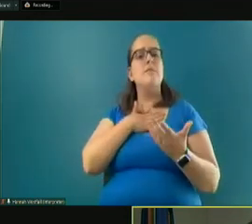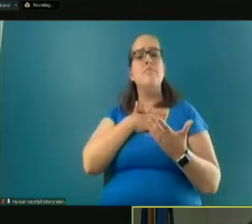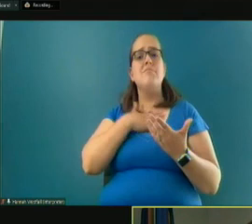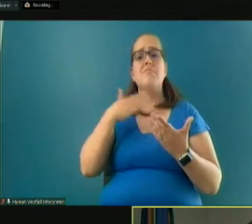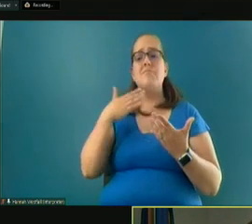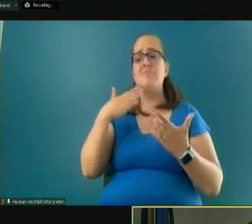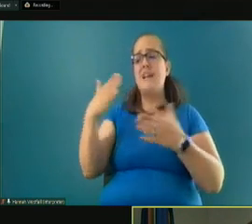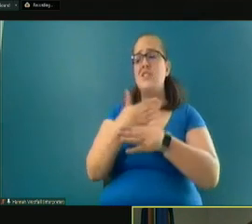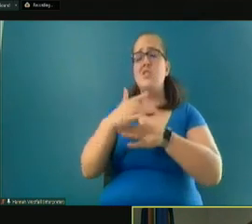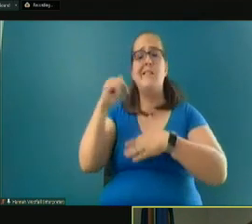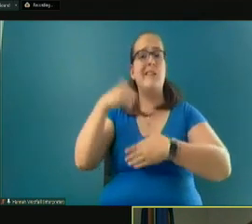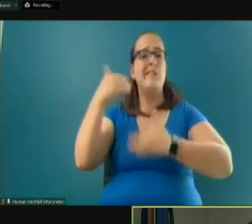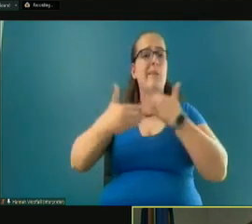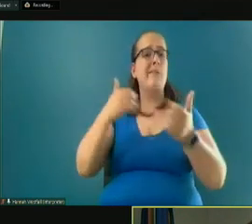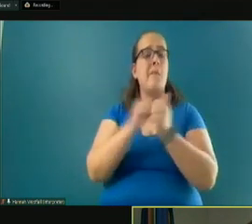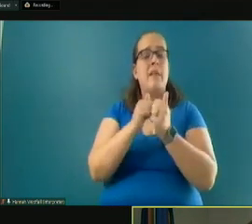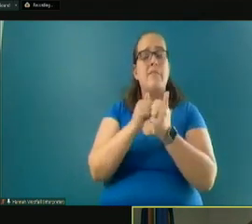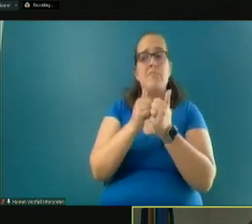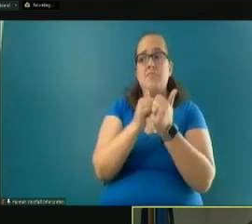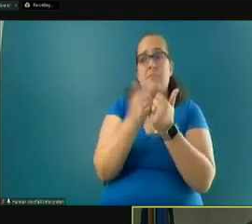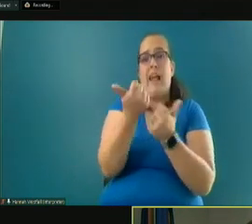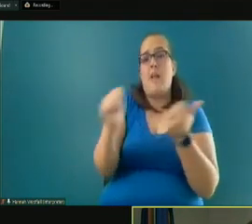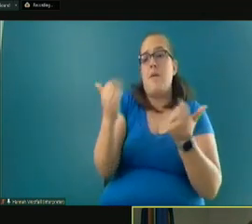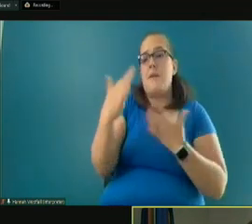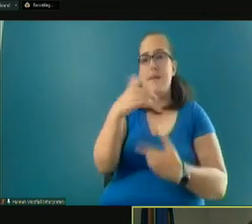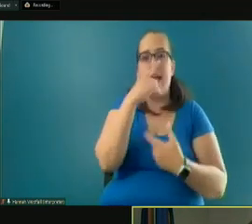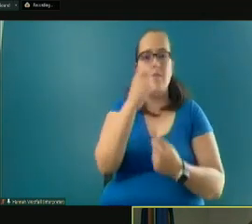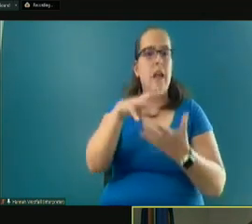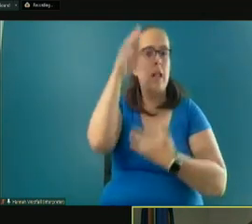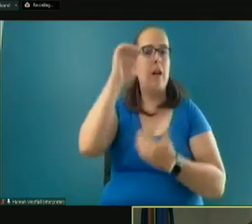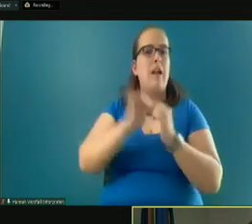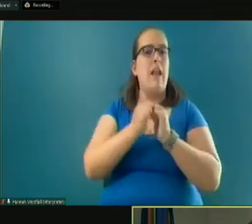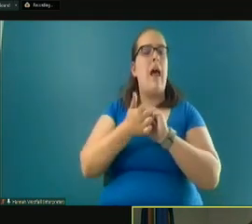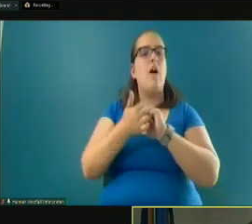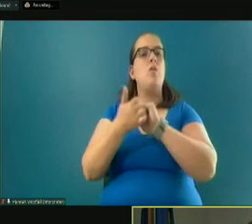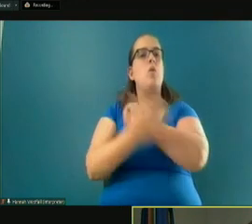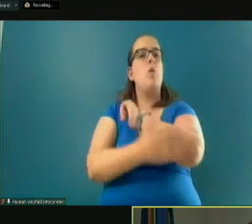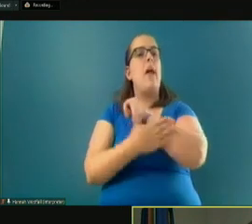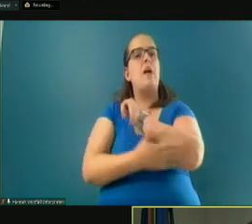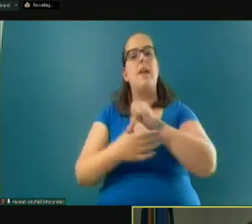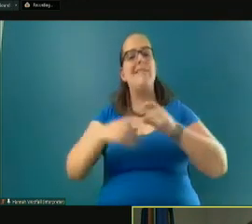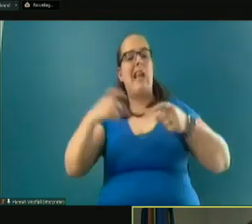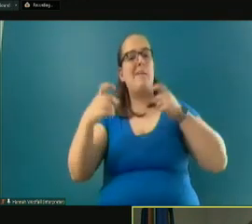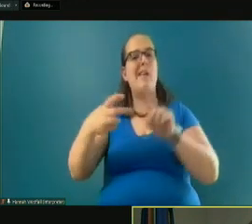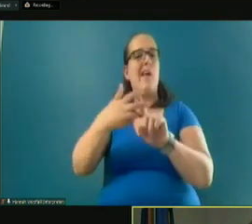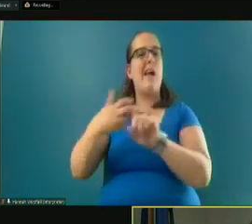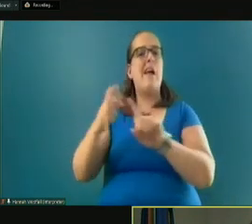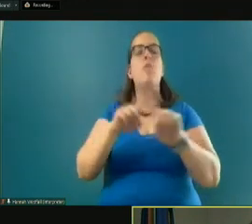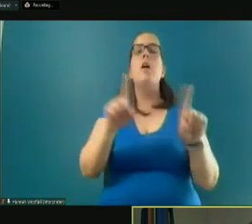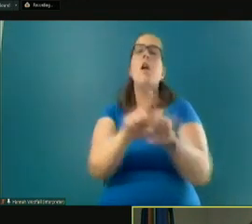process with whoever may be interested in learning about the county administrator recruitment, but also the